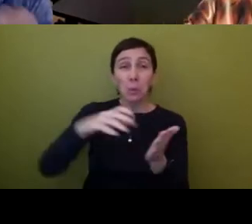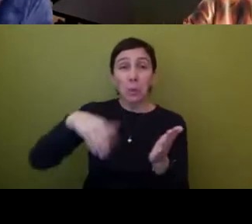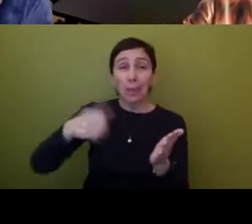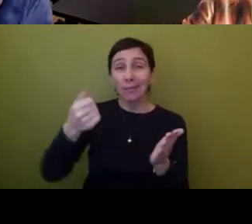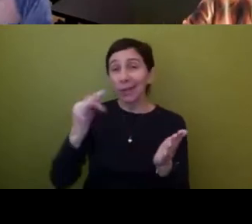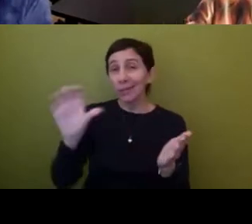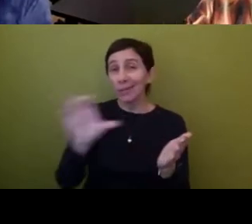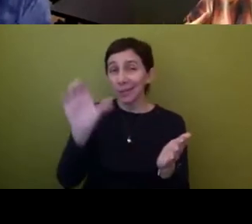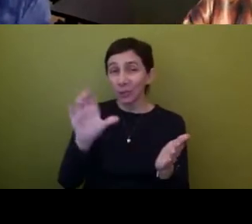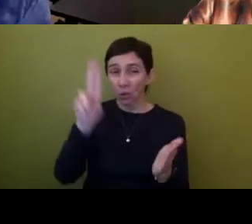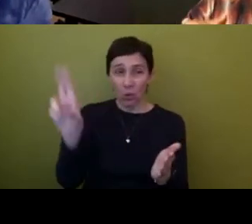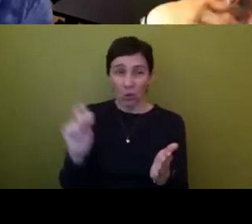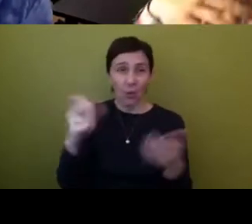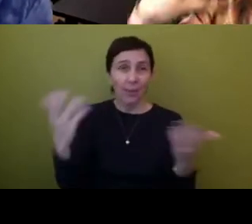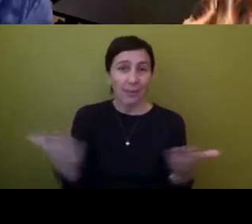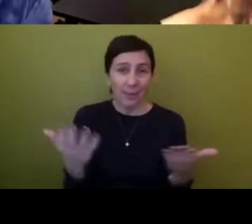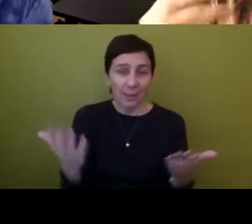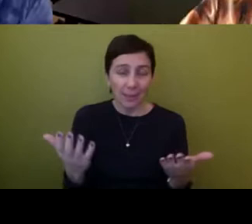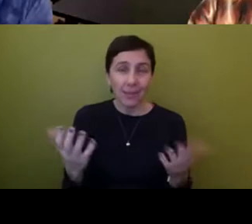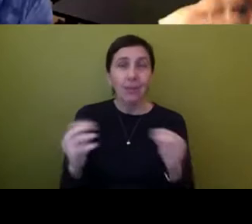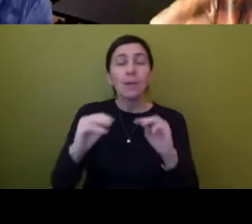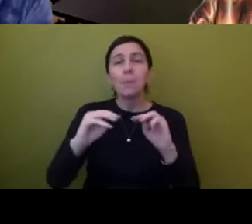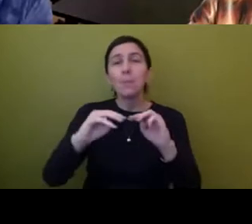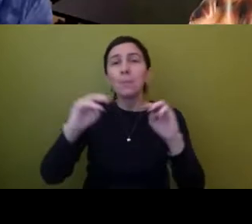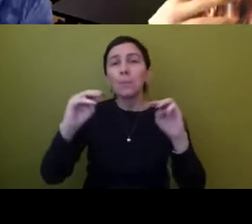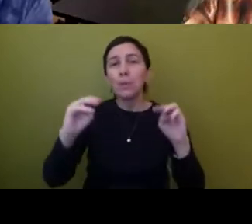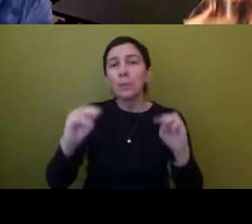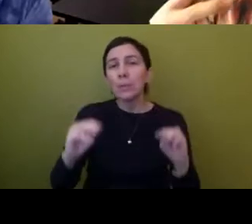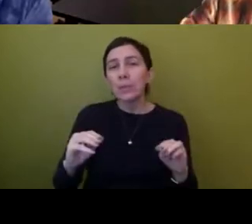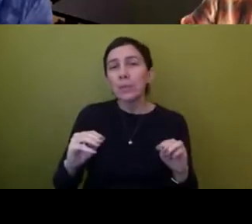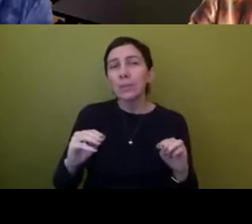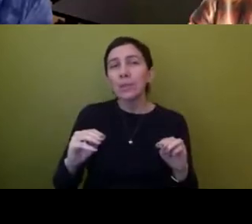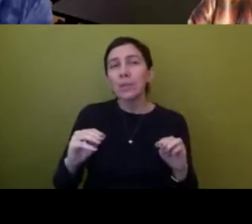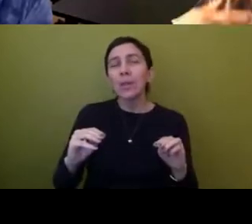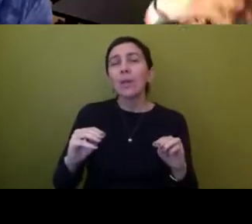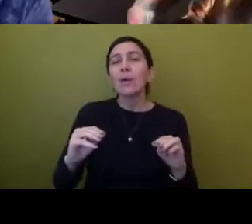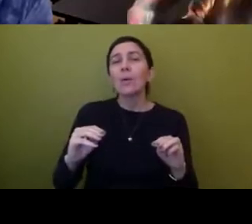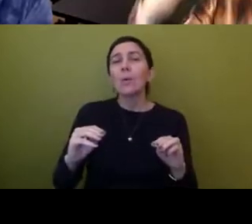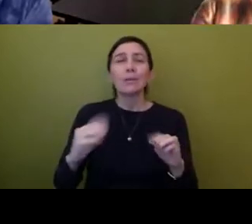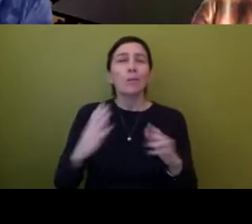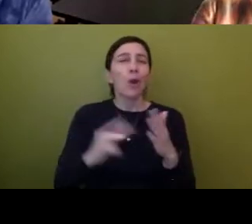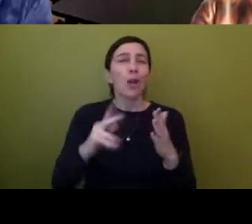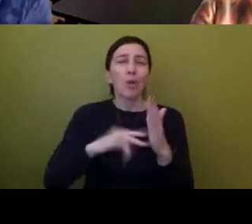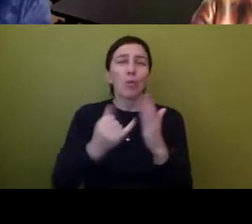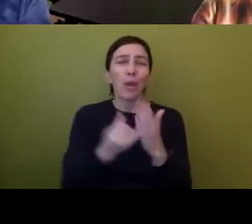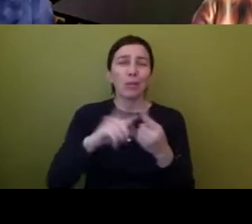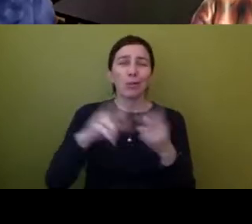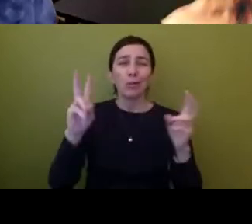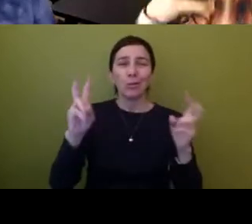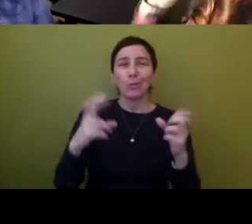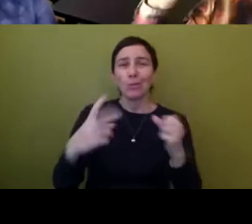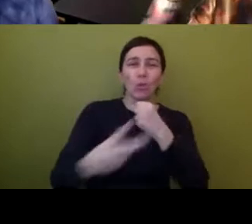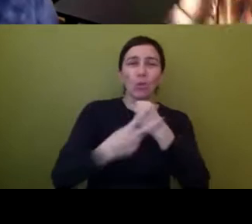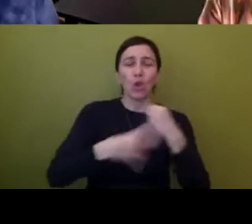US. Right. As part of a project of preserving whiteness, like happening at the same time